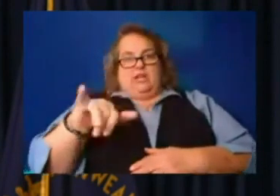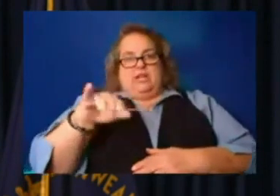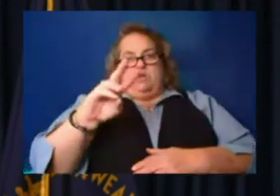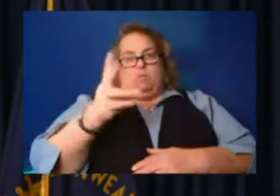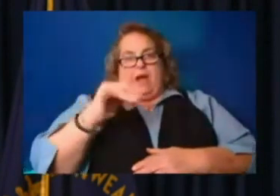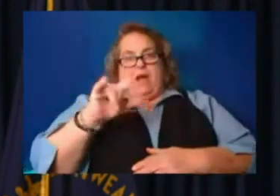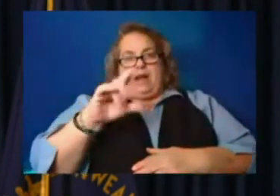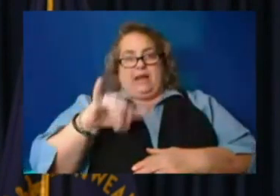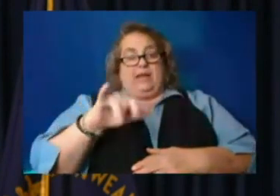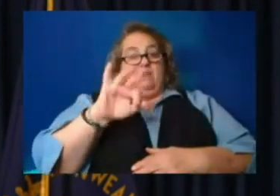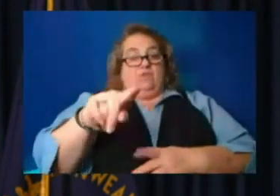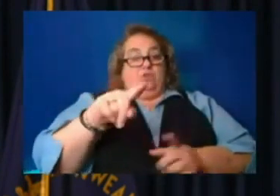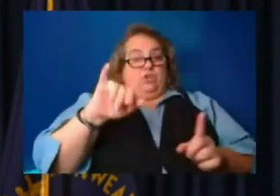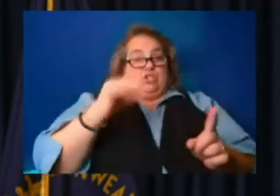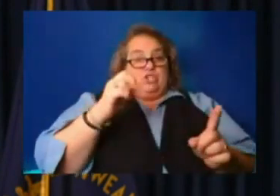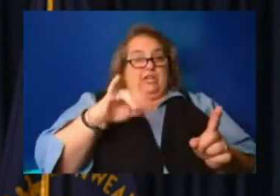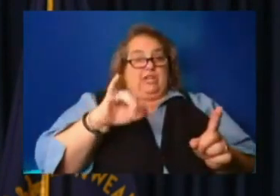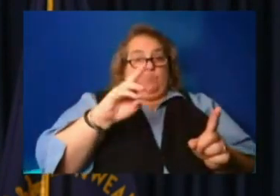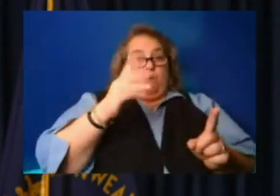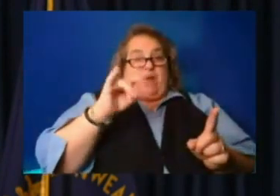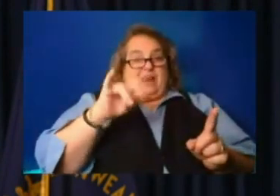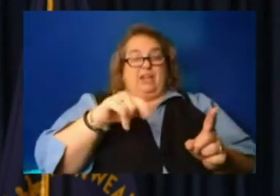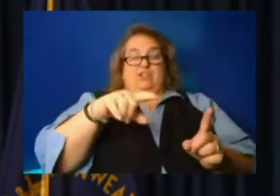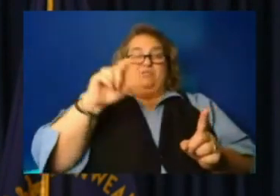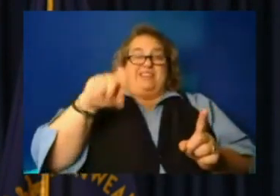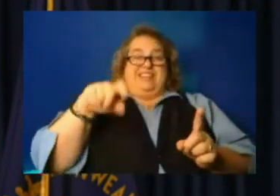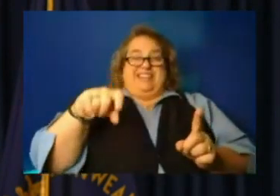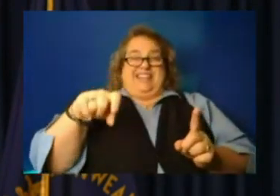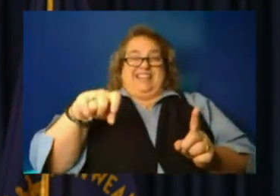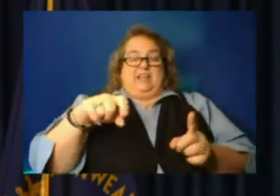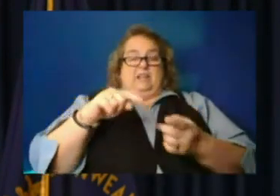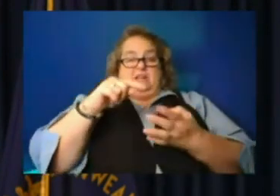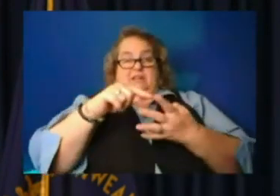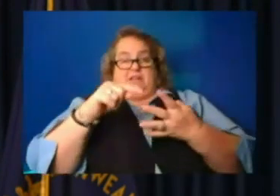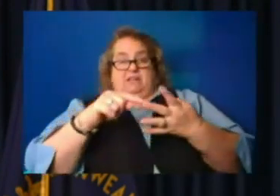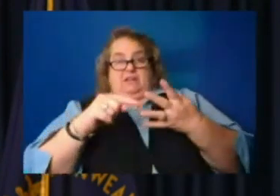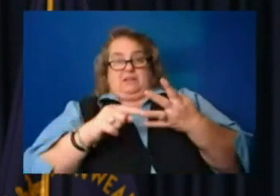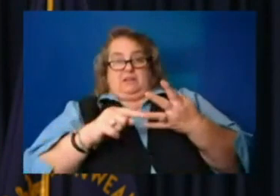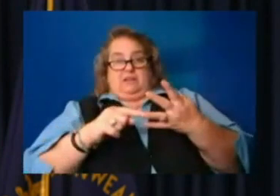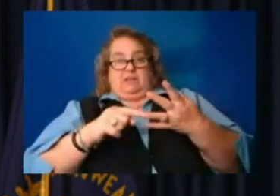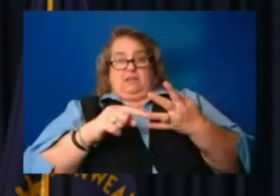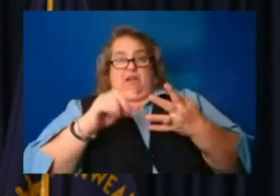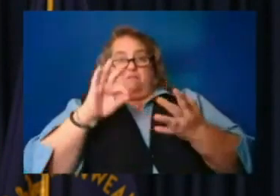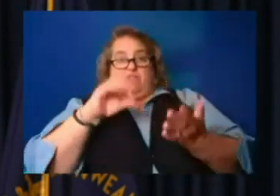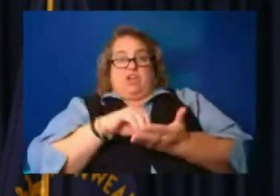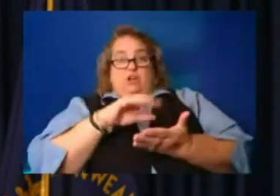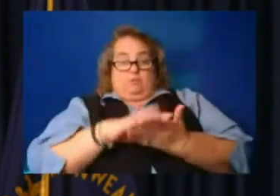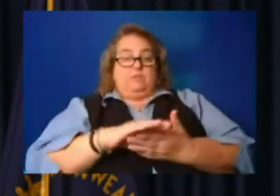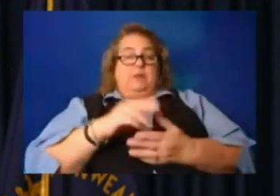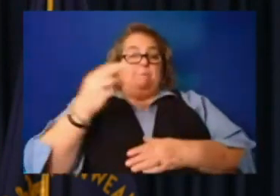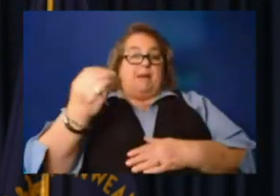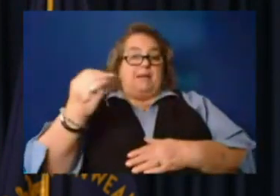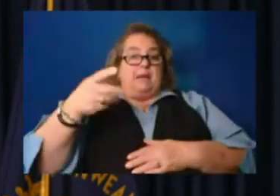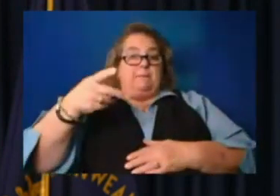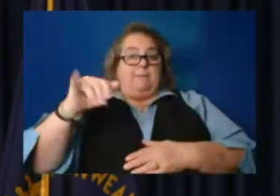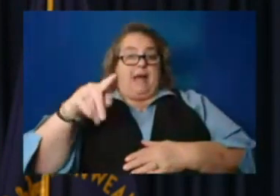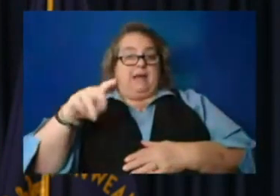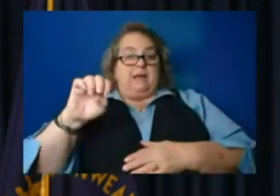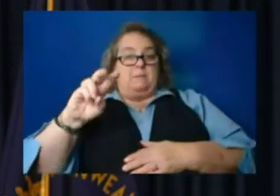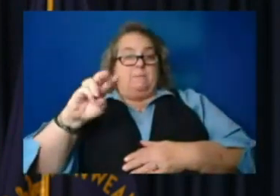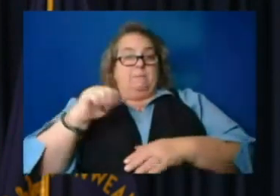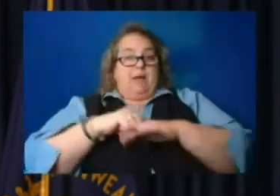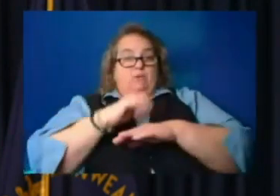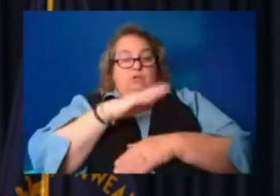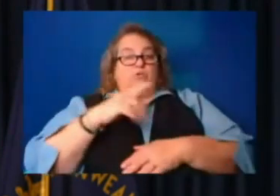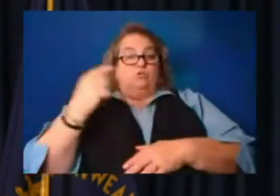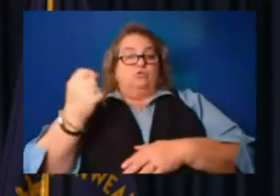Wiley and you're missing any of these documents Friday, they're going to be there Monday at Pine Mountain Tuesday at Buckhorn. They're going to be